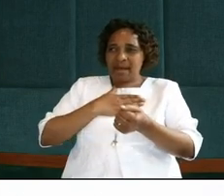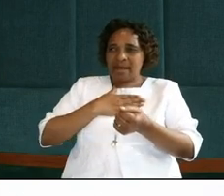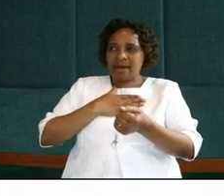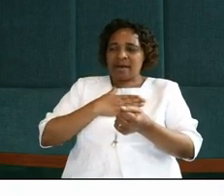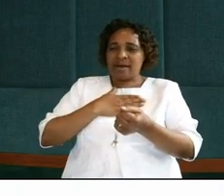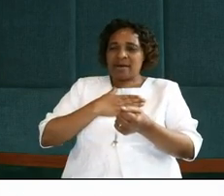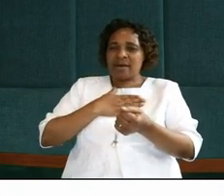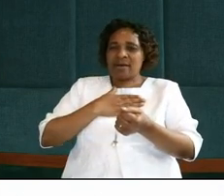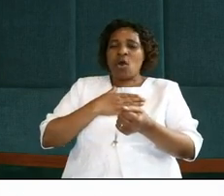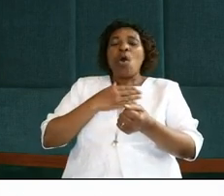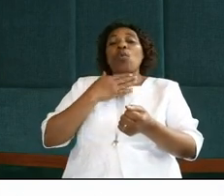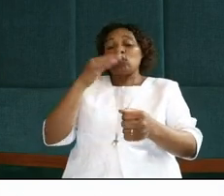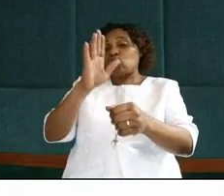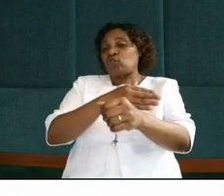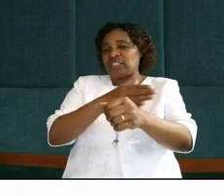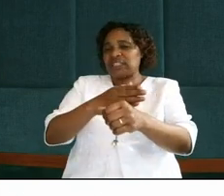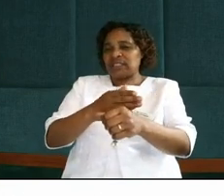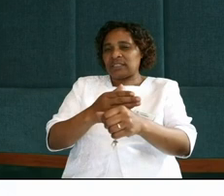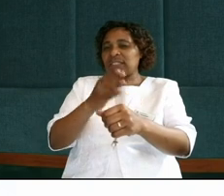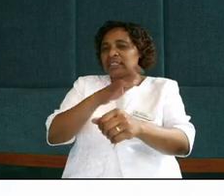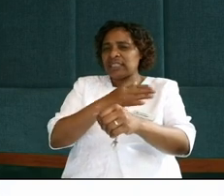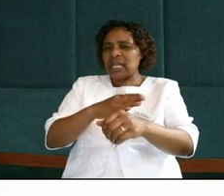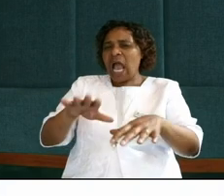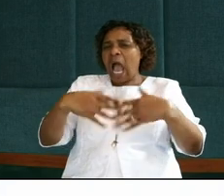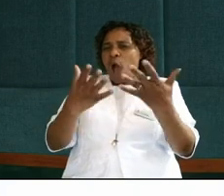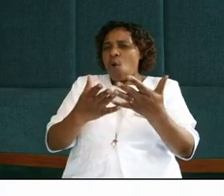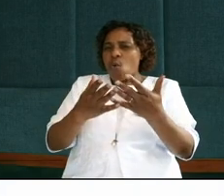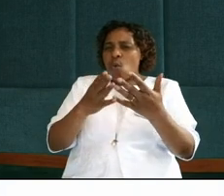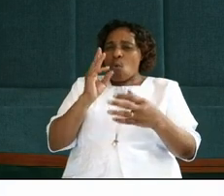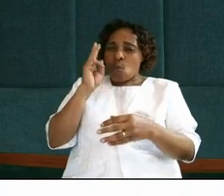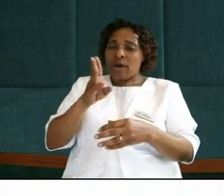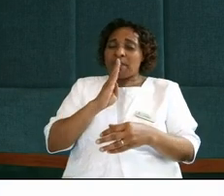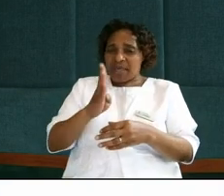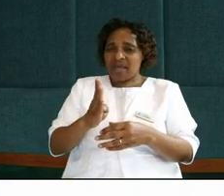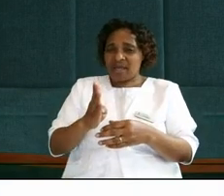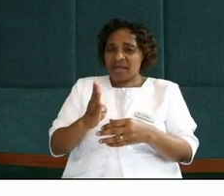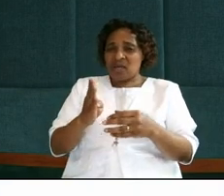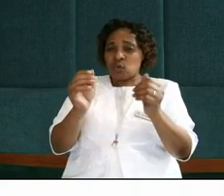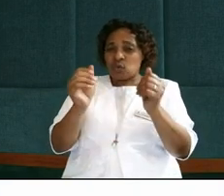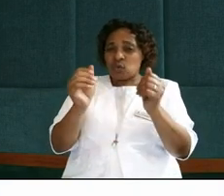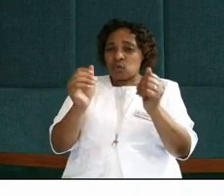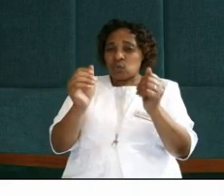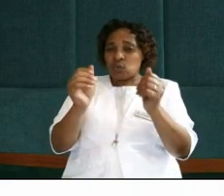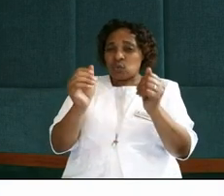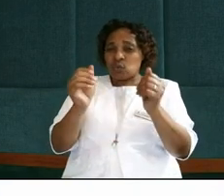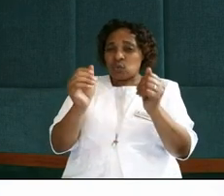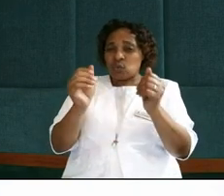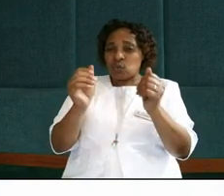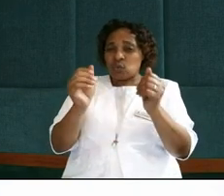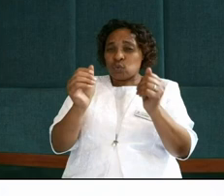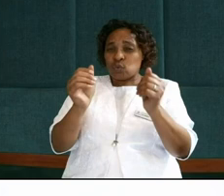because I want us to sing the song, have you been to Jesus for the cleansing?